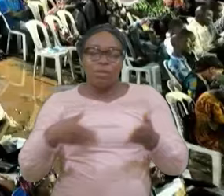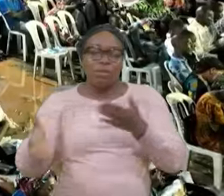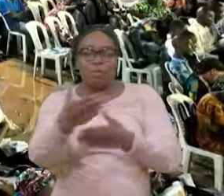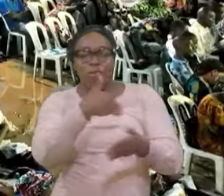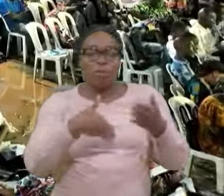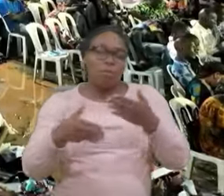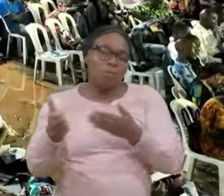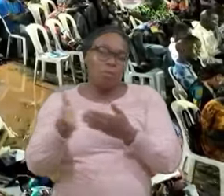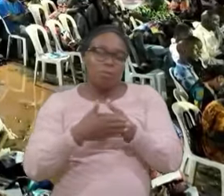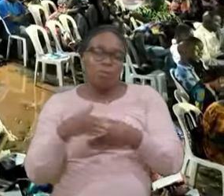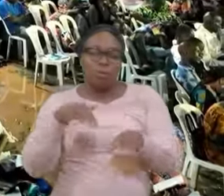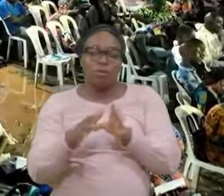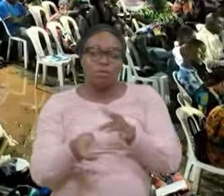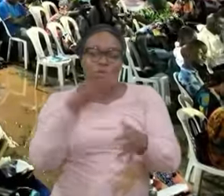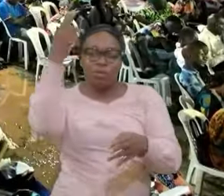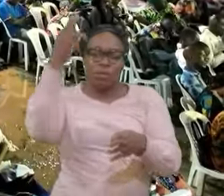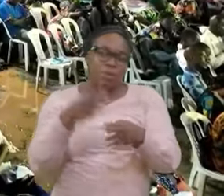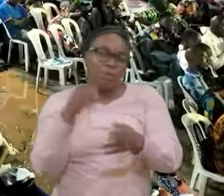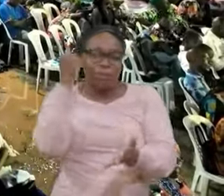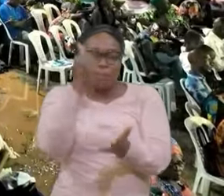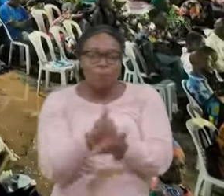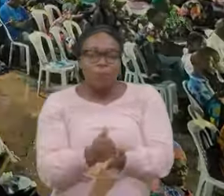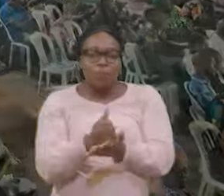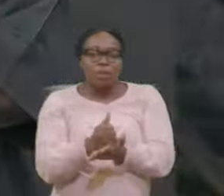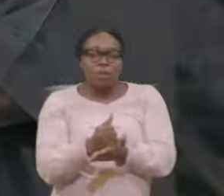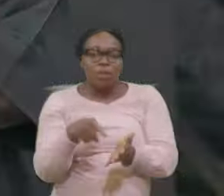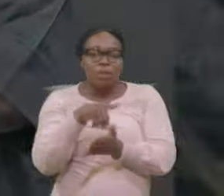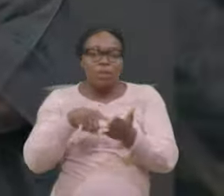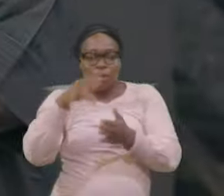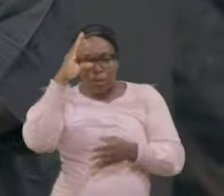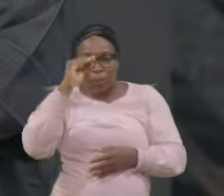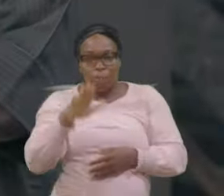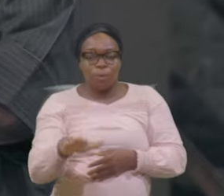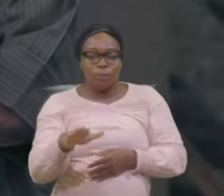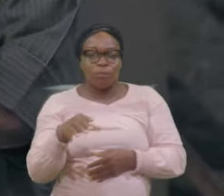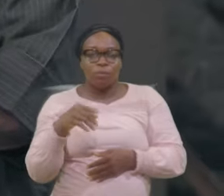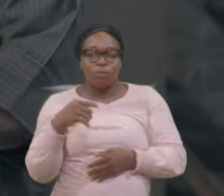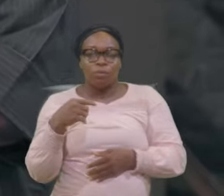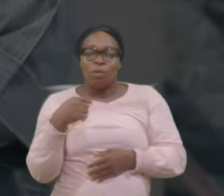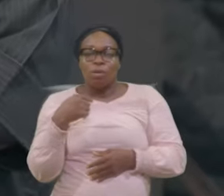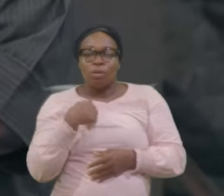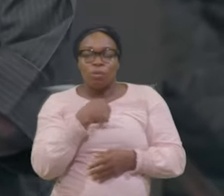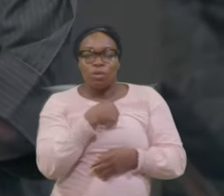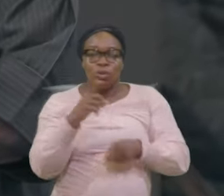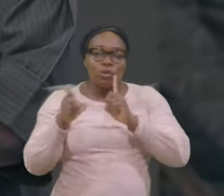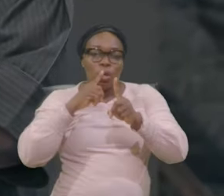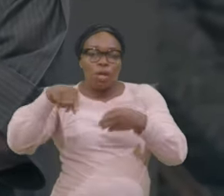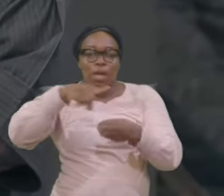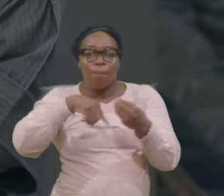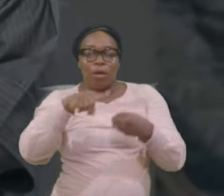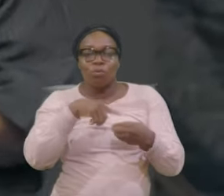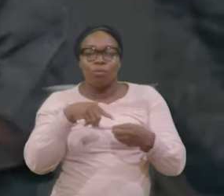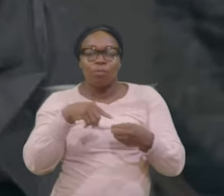This Man We are talking about Manutrition I said He's over His life